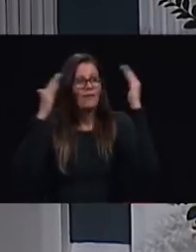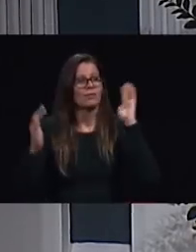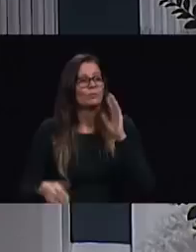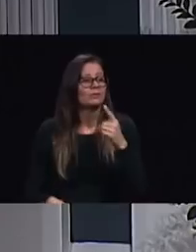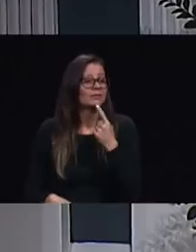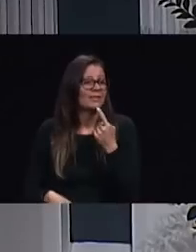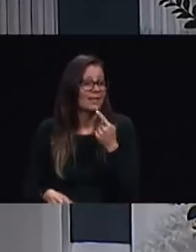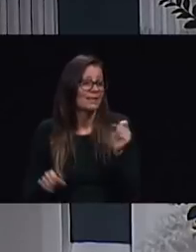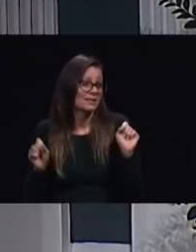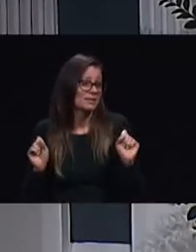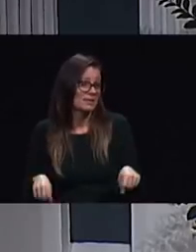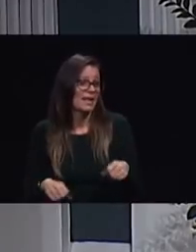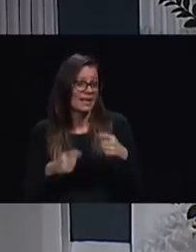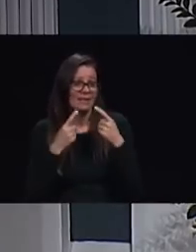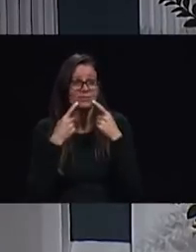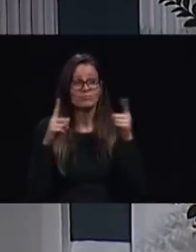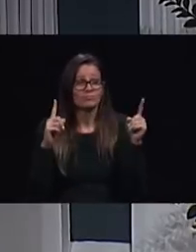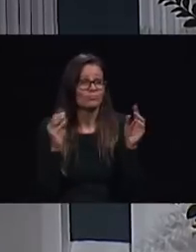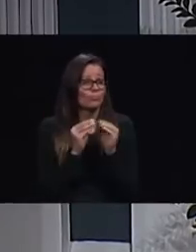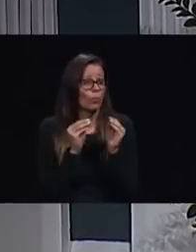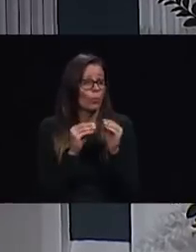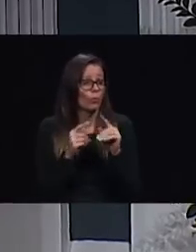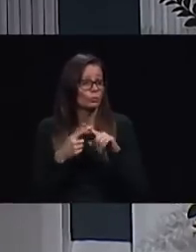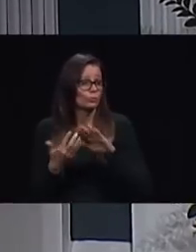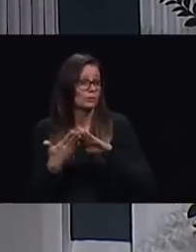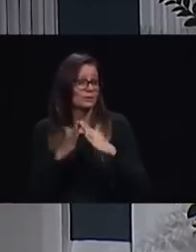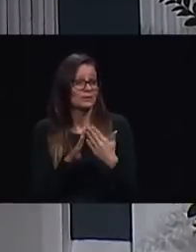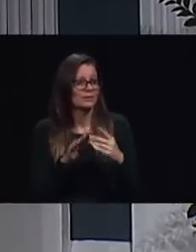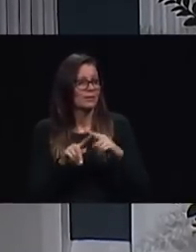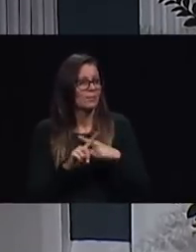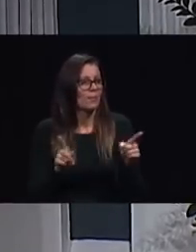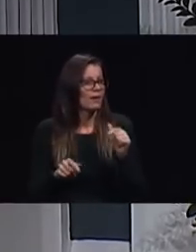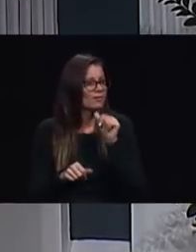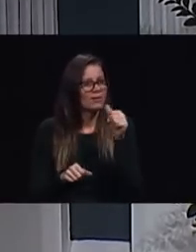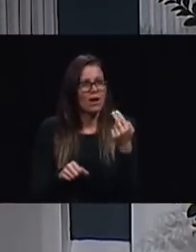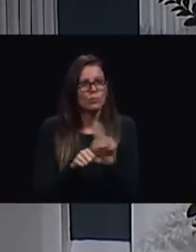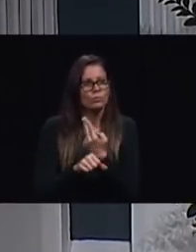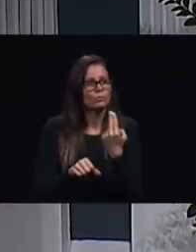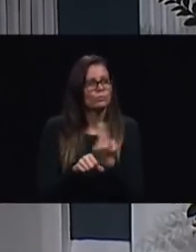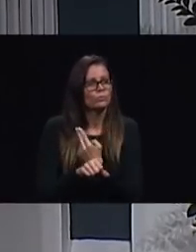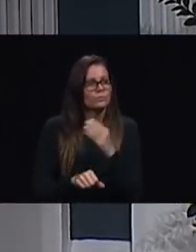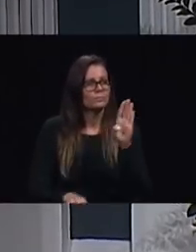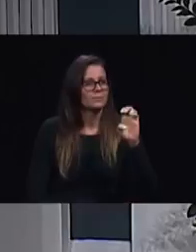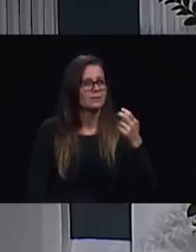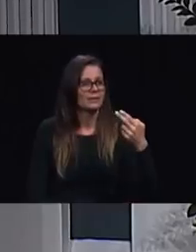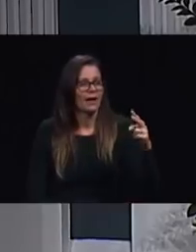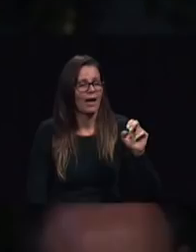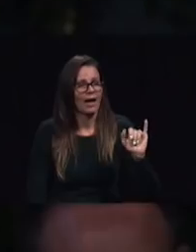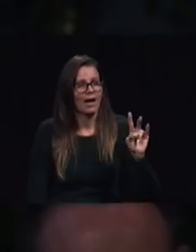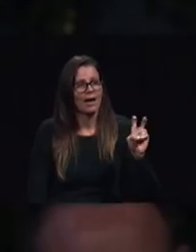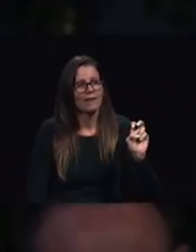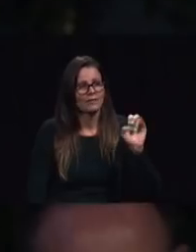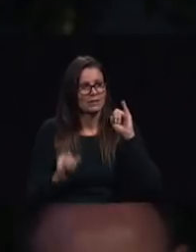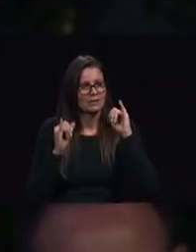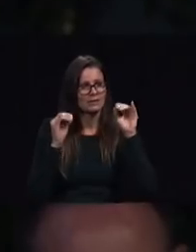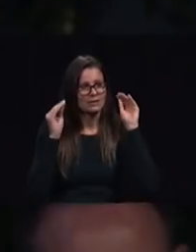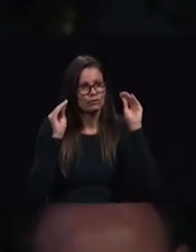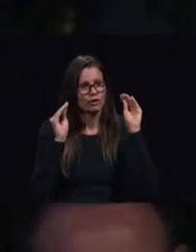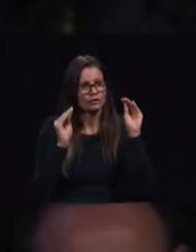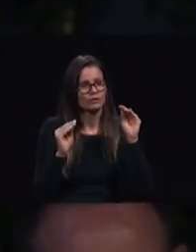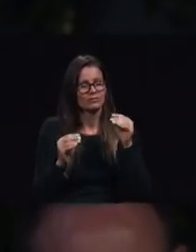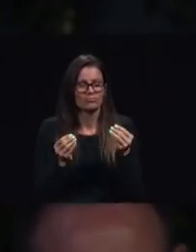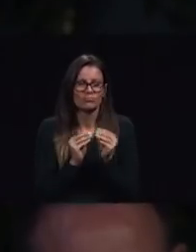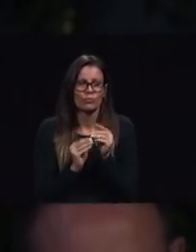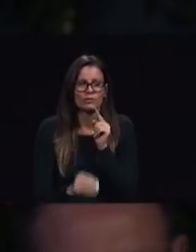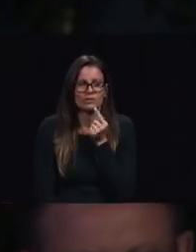cities but we didn't take his beehive instructions in the spirit of prophecy seriously Robert Costa associate secretary